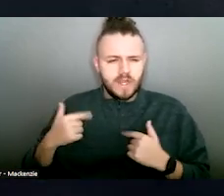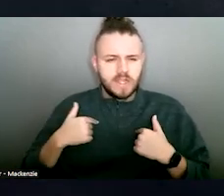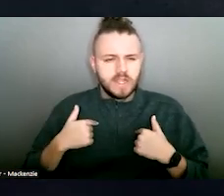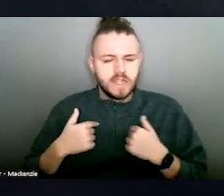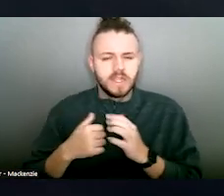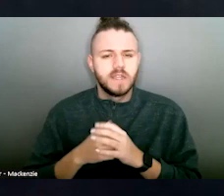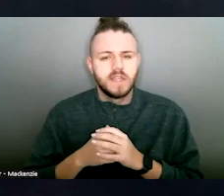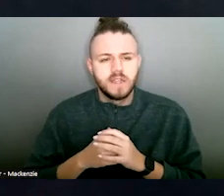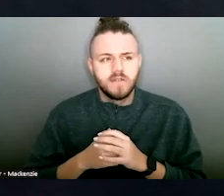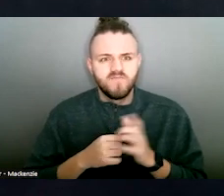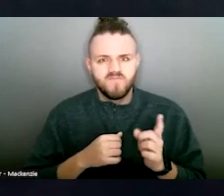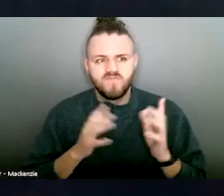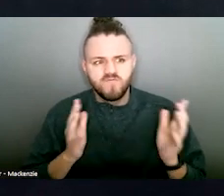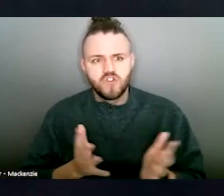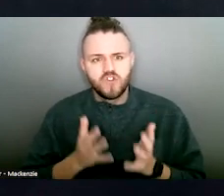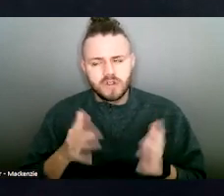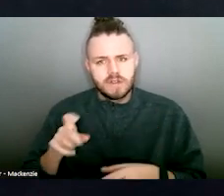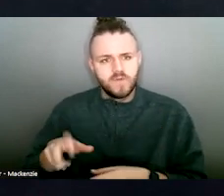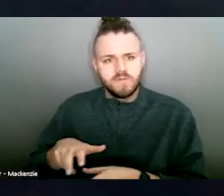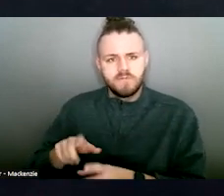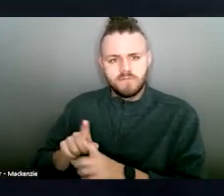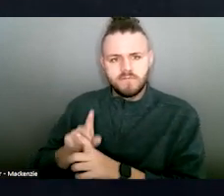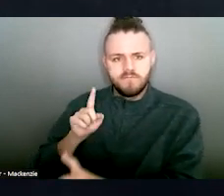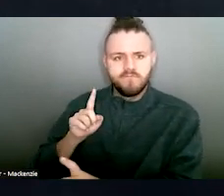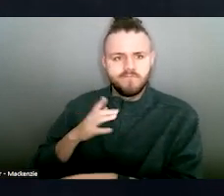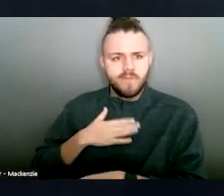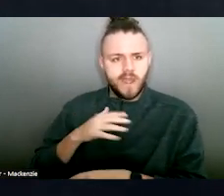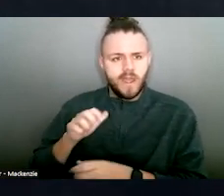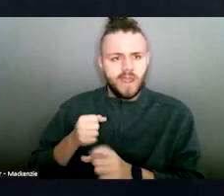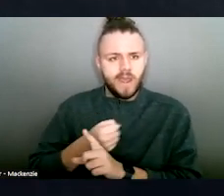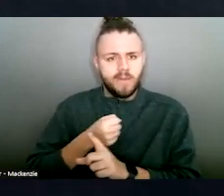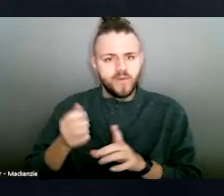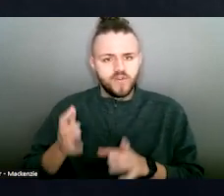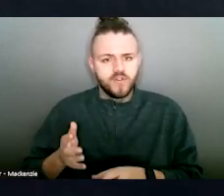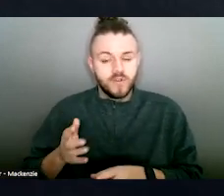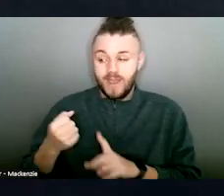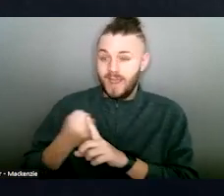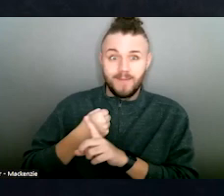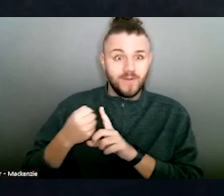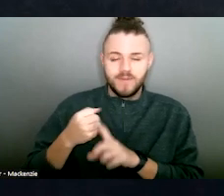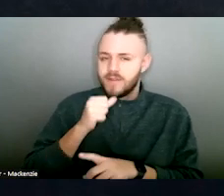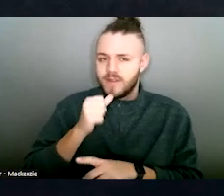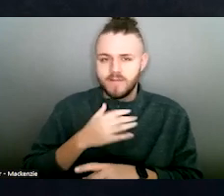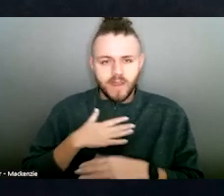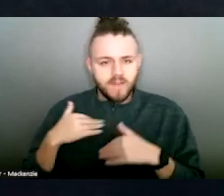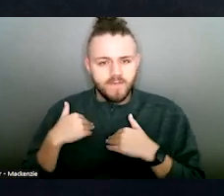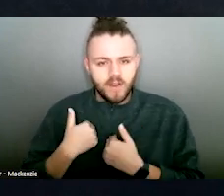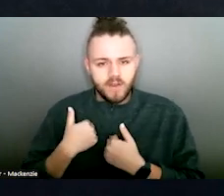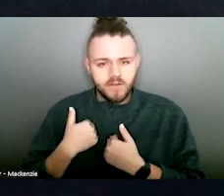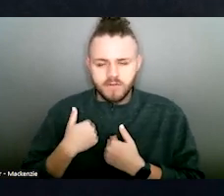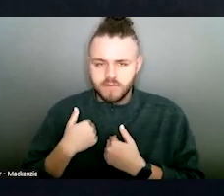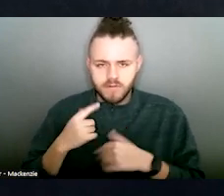that I needed to leave. The advocates helped me realize that the abuse was not my fault, and I was not for the land.